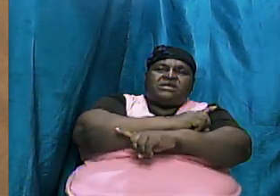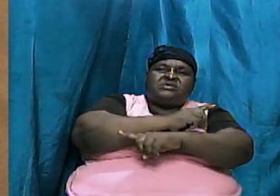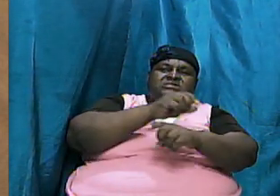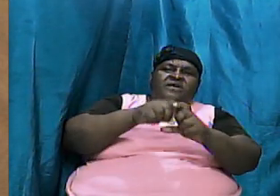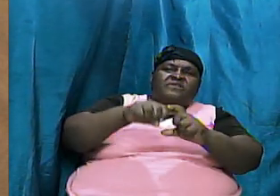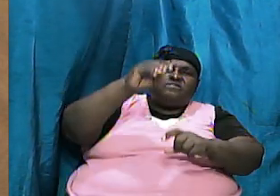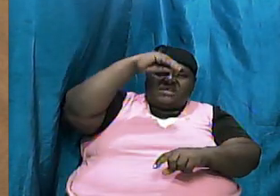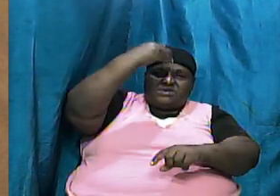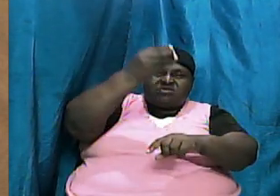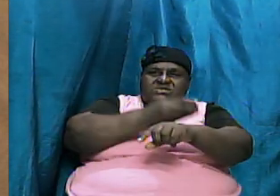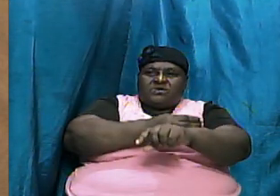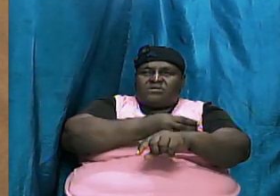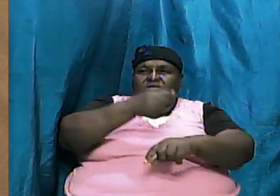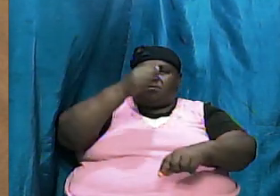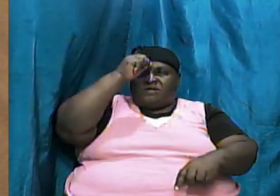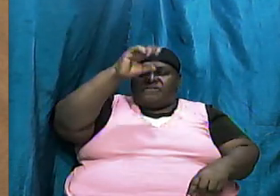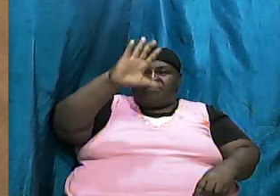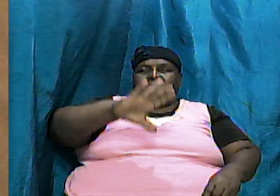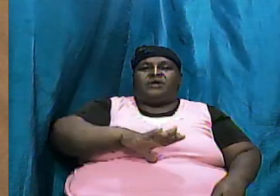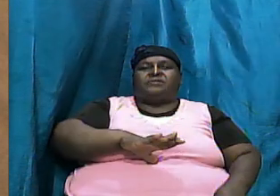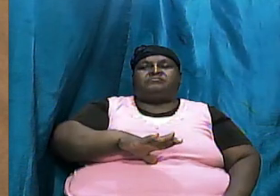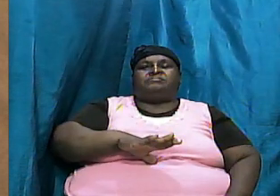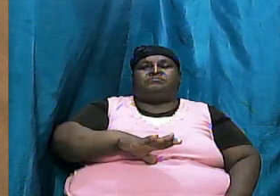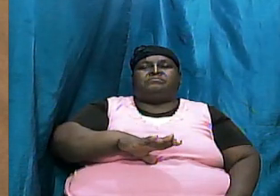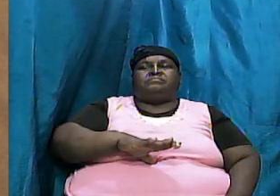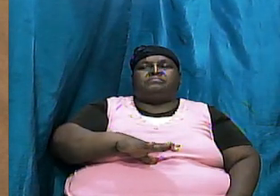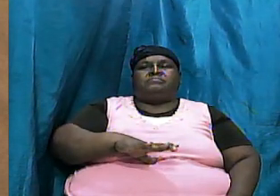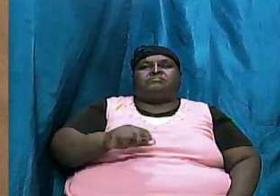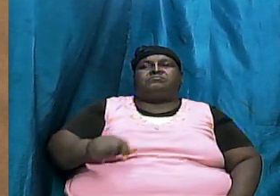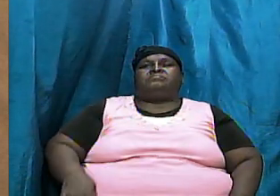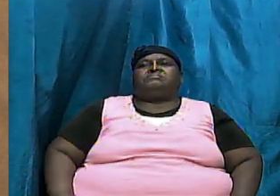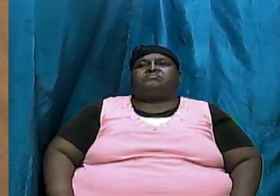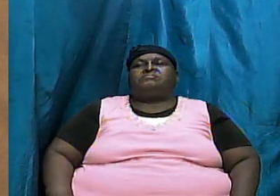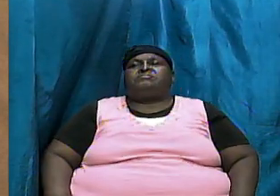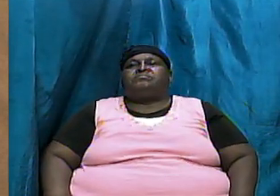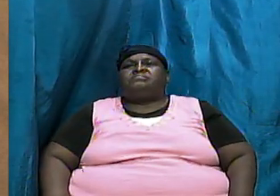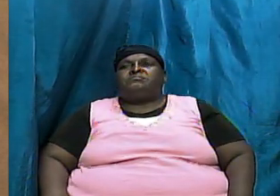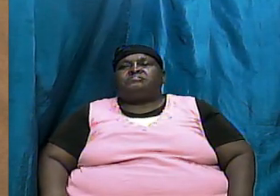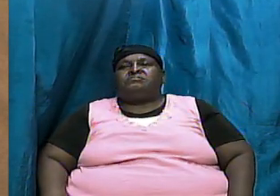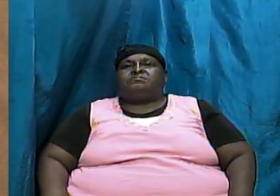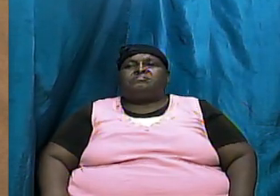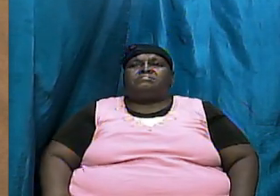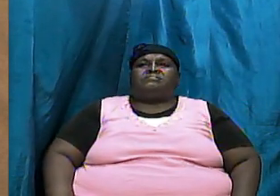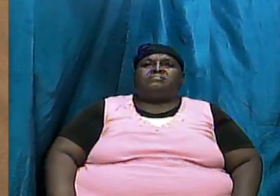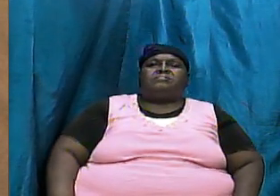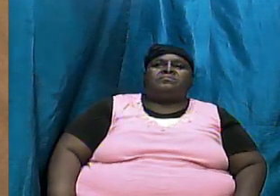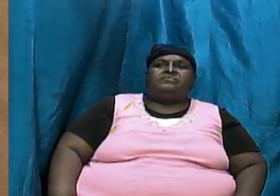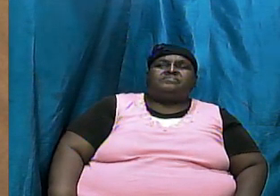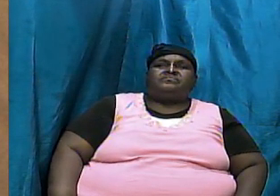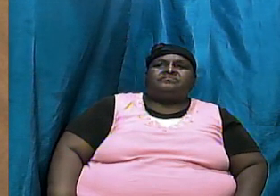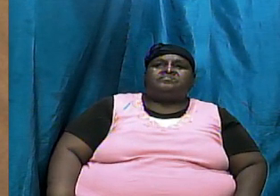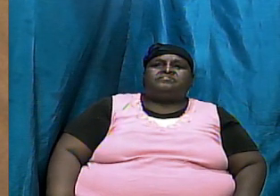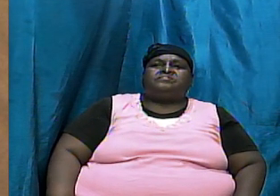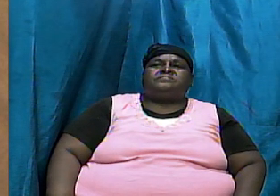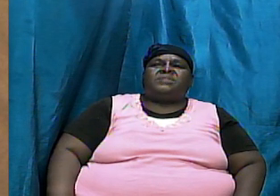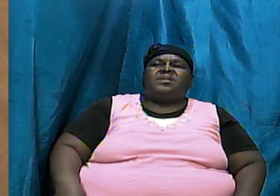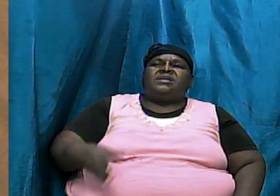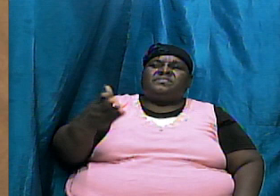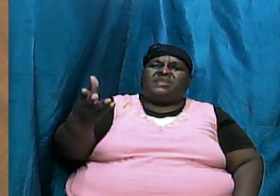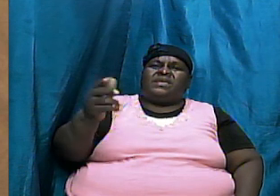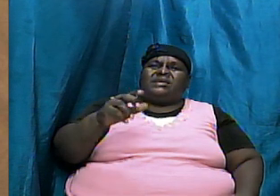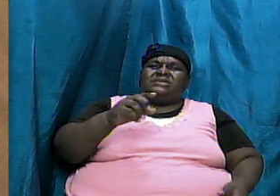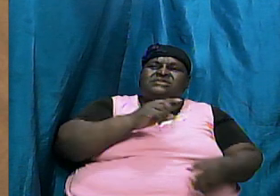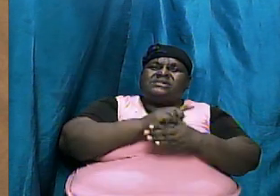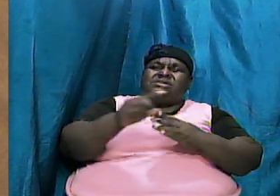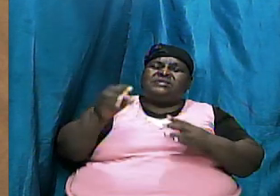in the days of the son of man they